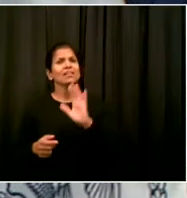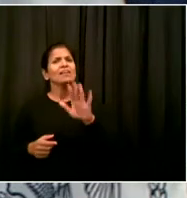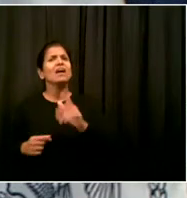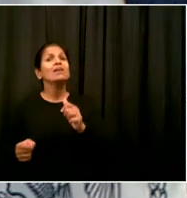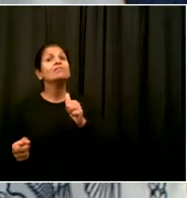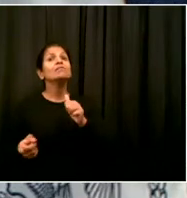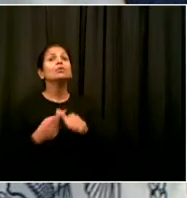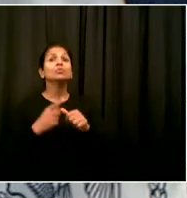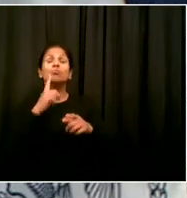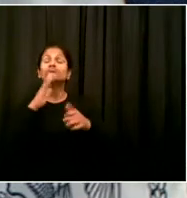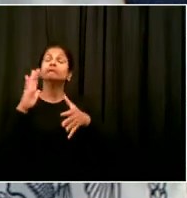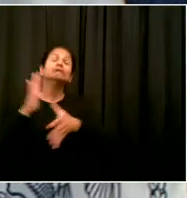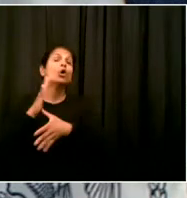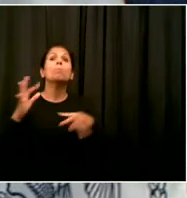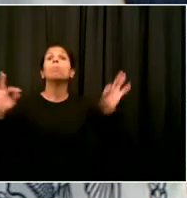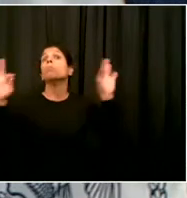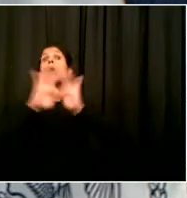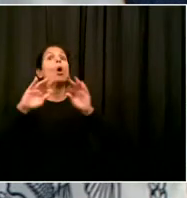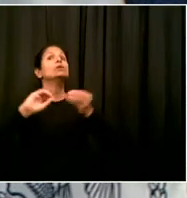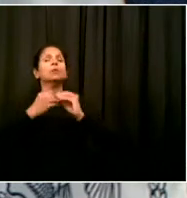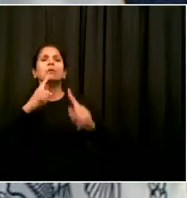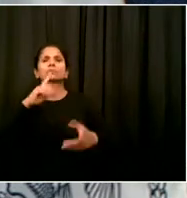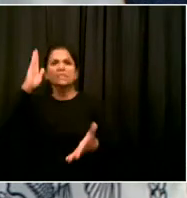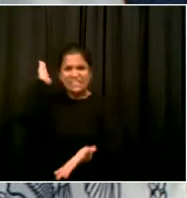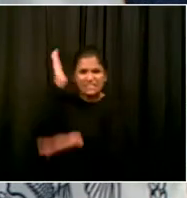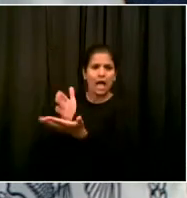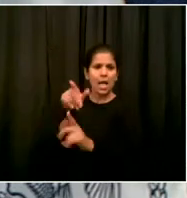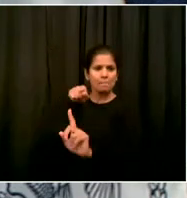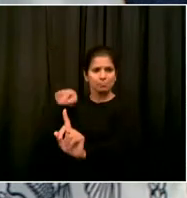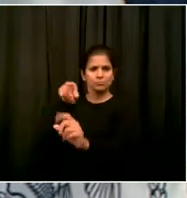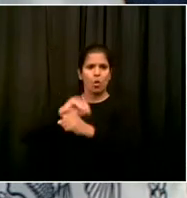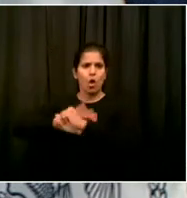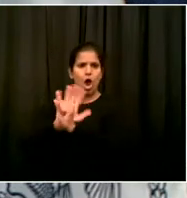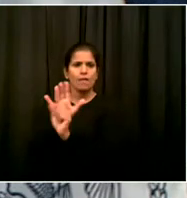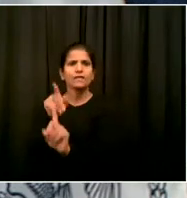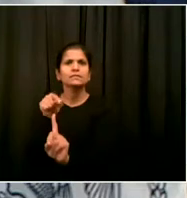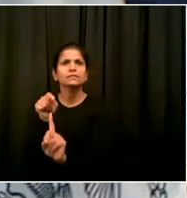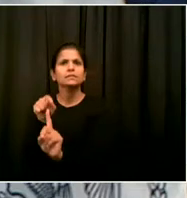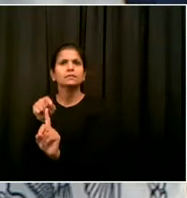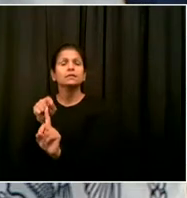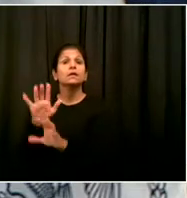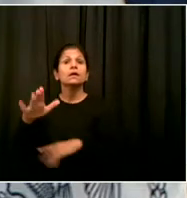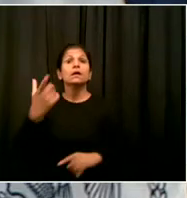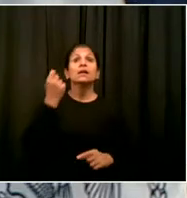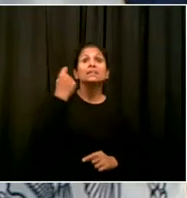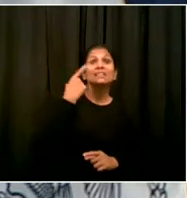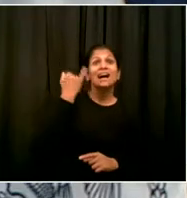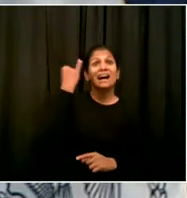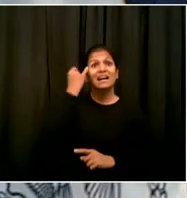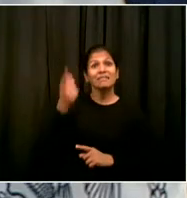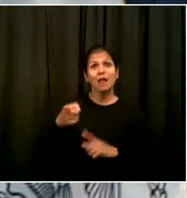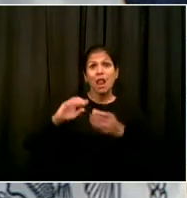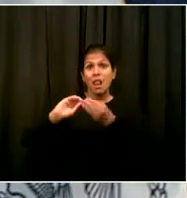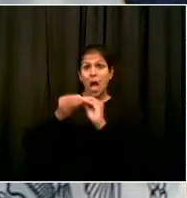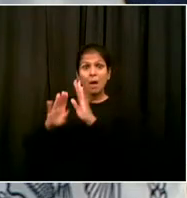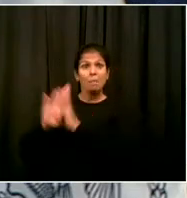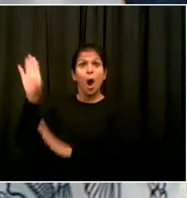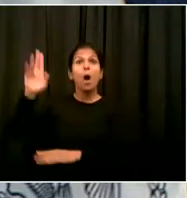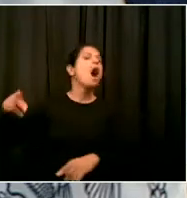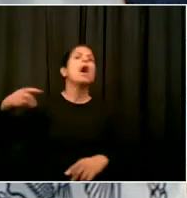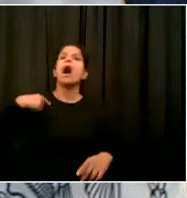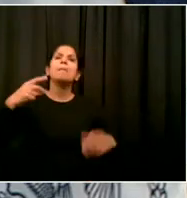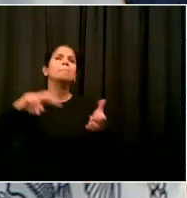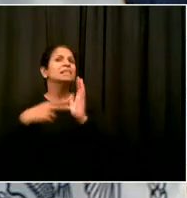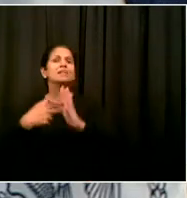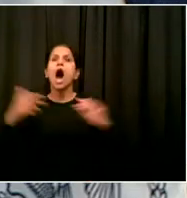bunch of things are going to close. That's against everyone's interests. So I disagree with you. There's lots of urgency and there's lots of creativity. This is why we're talking about